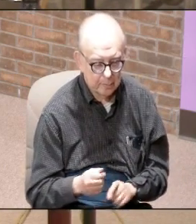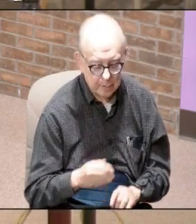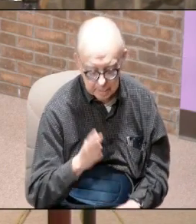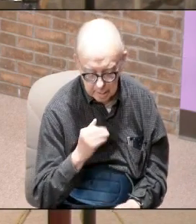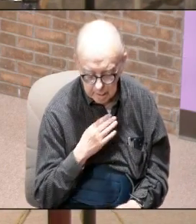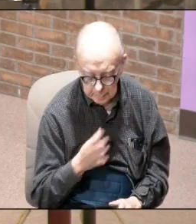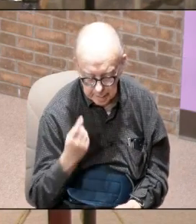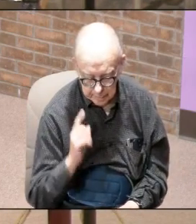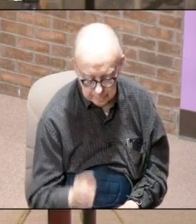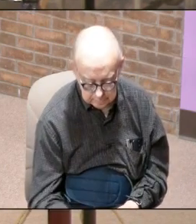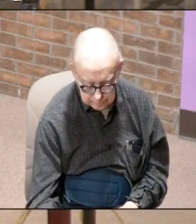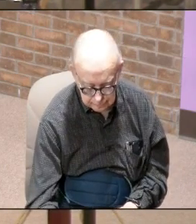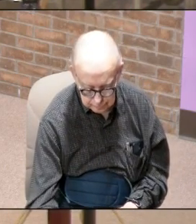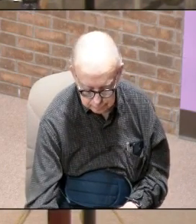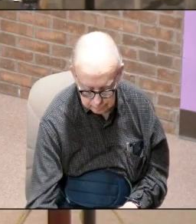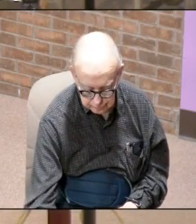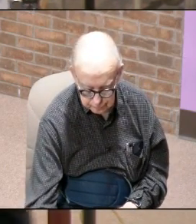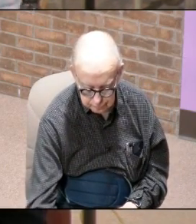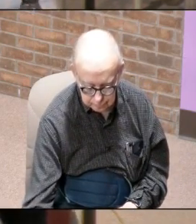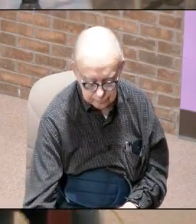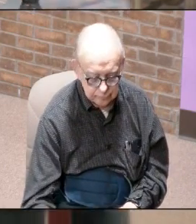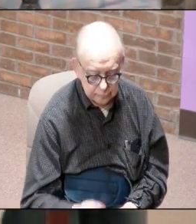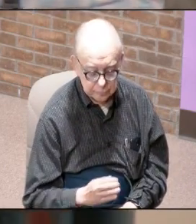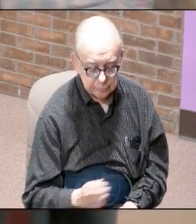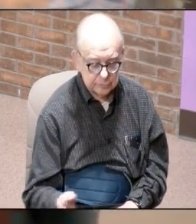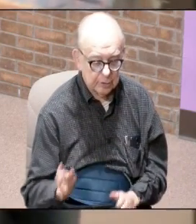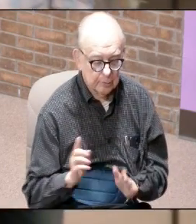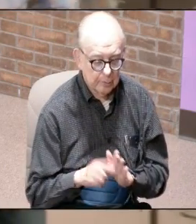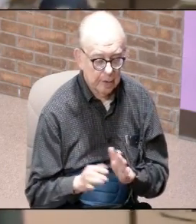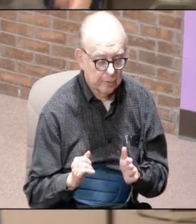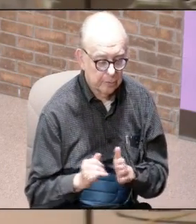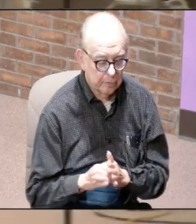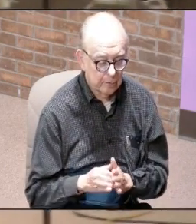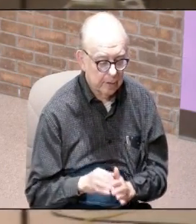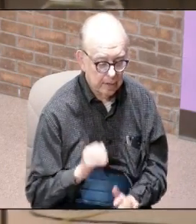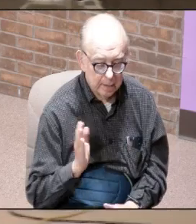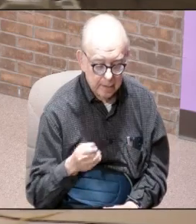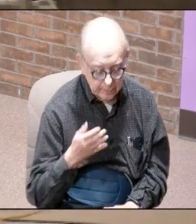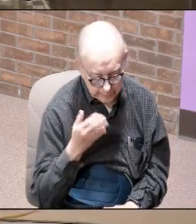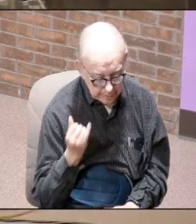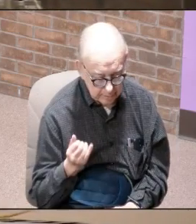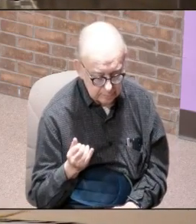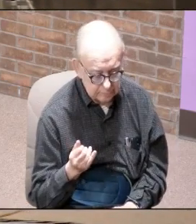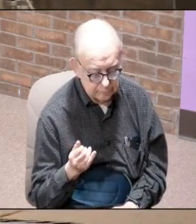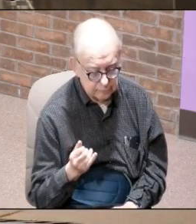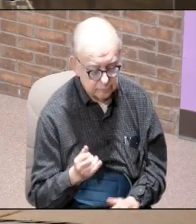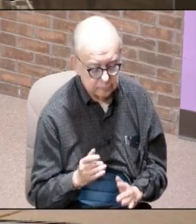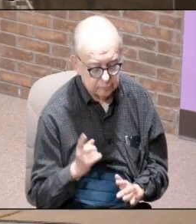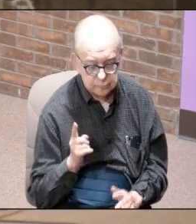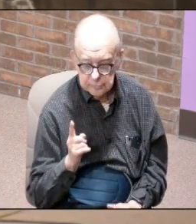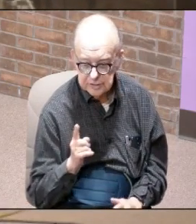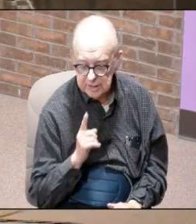you those are unforgettable moments that he begins to start talking about